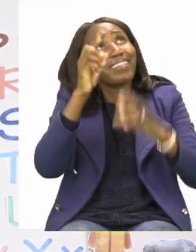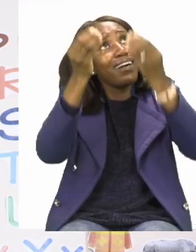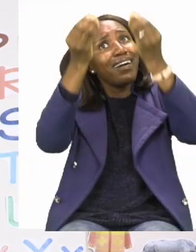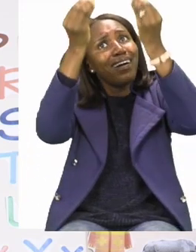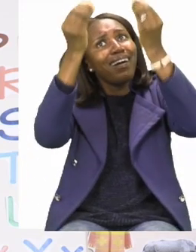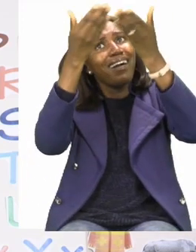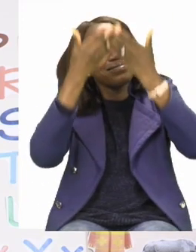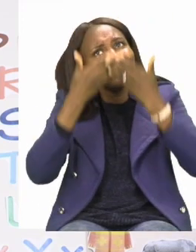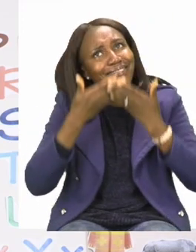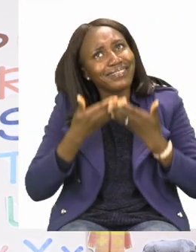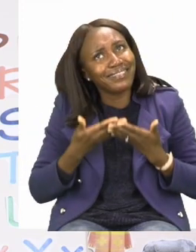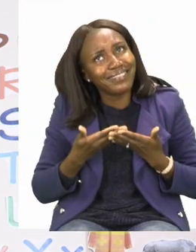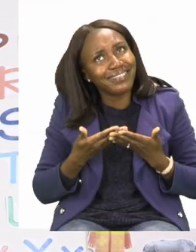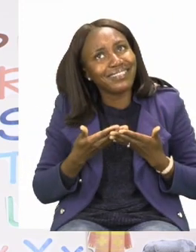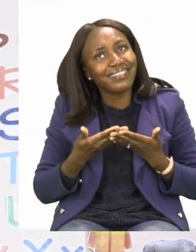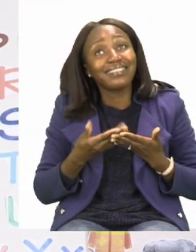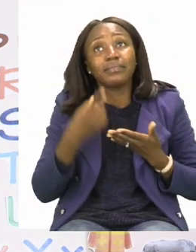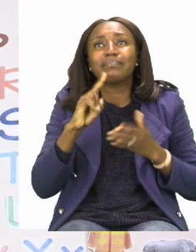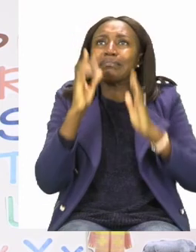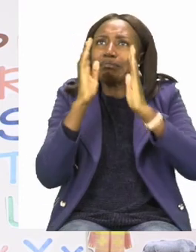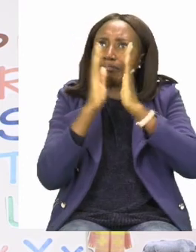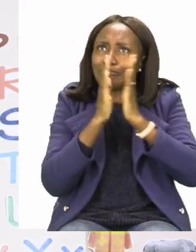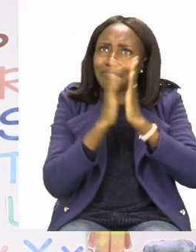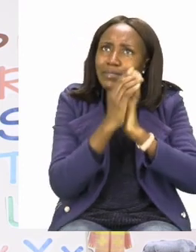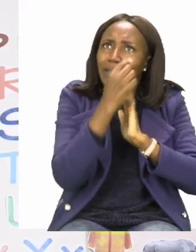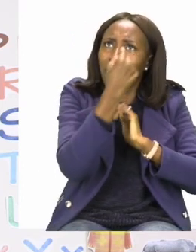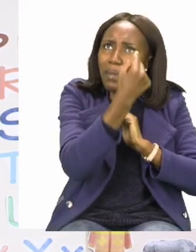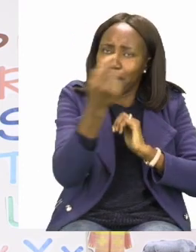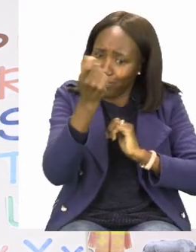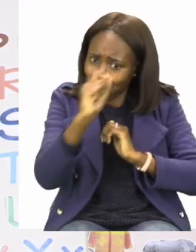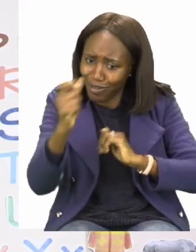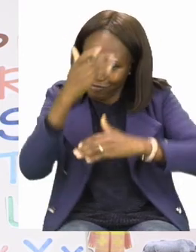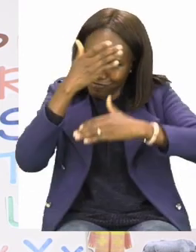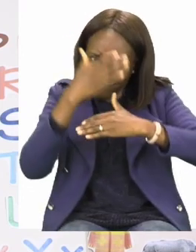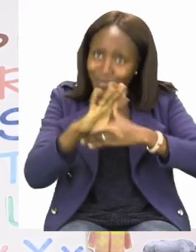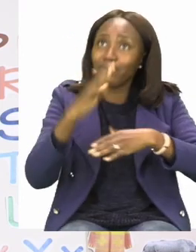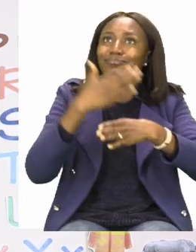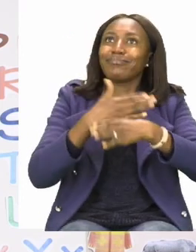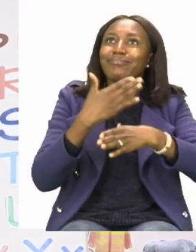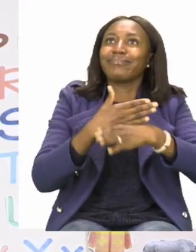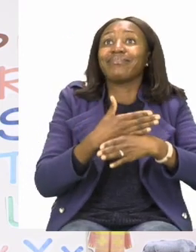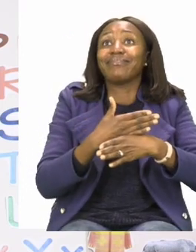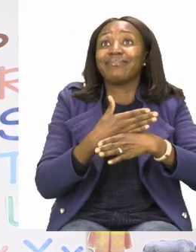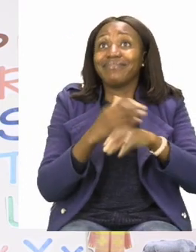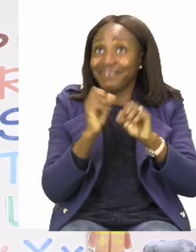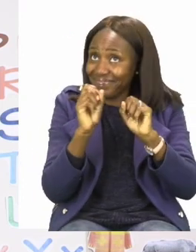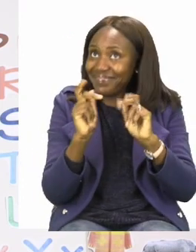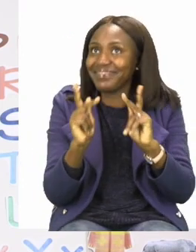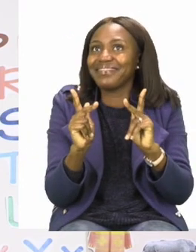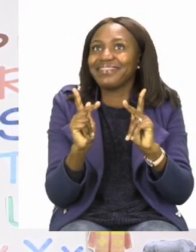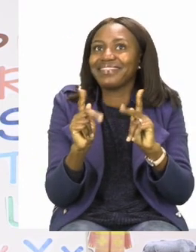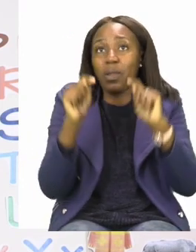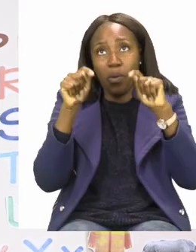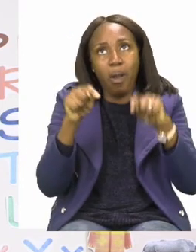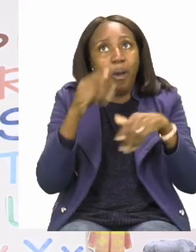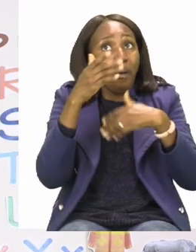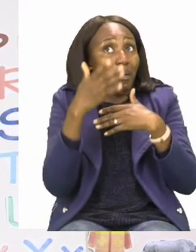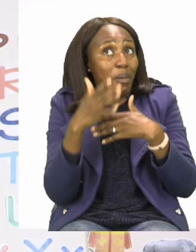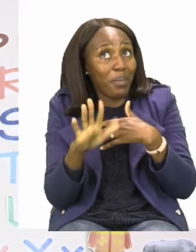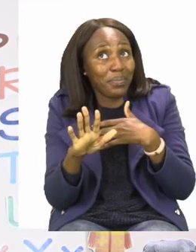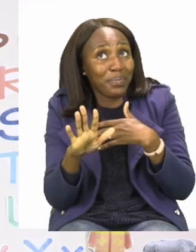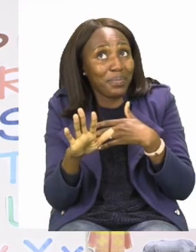help, but make sure that you finish your work by yourself. So, now that we are done with our